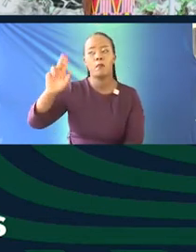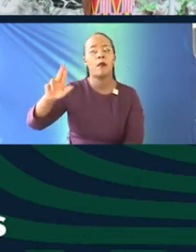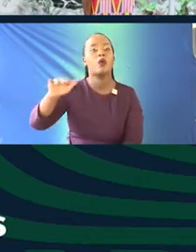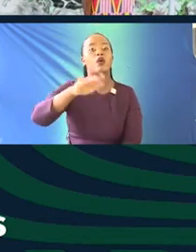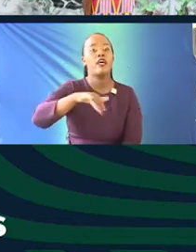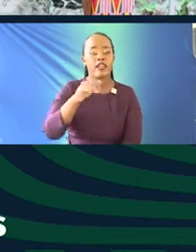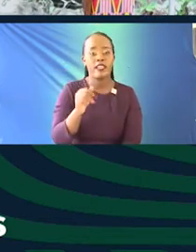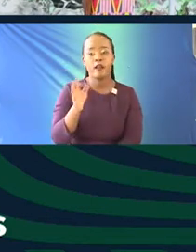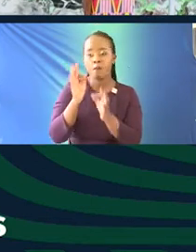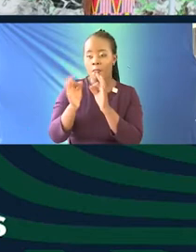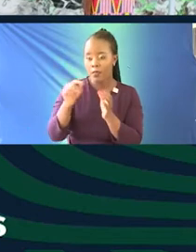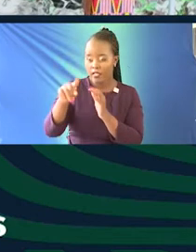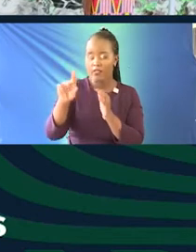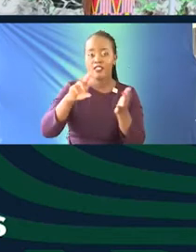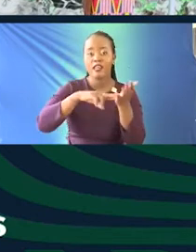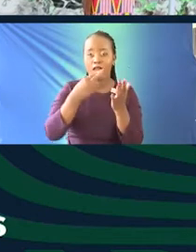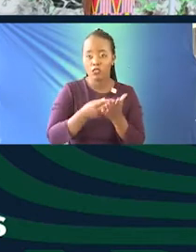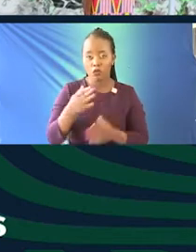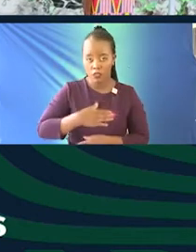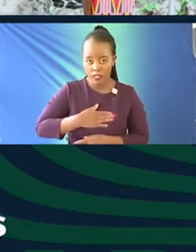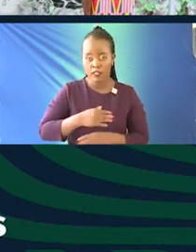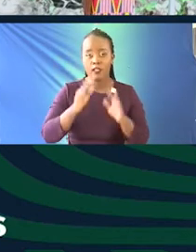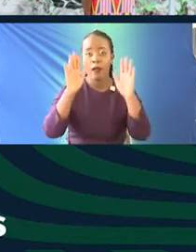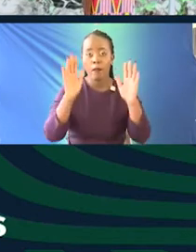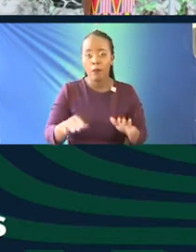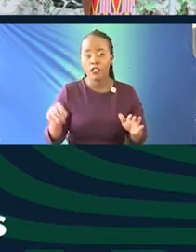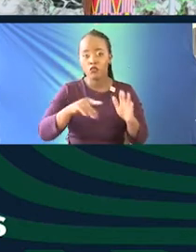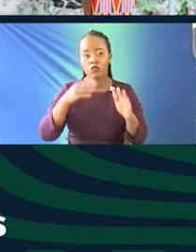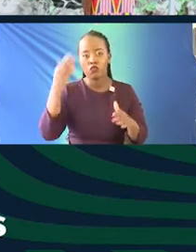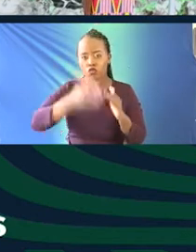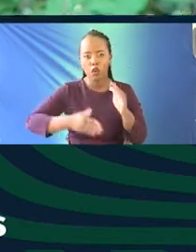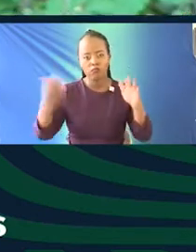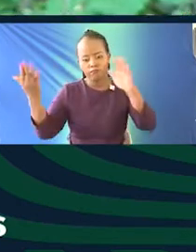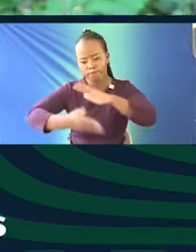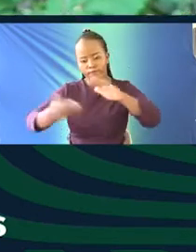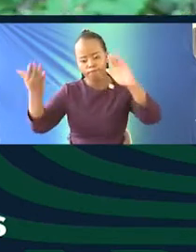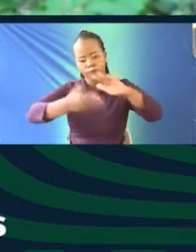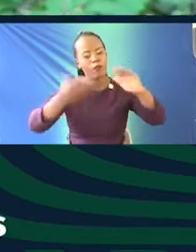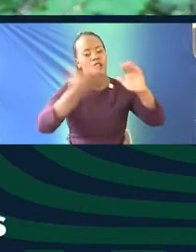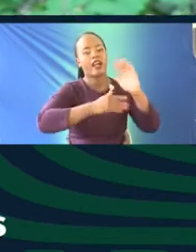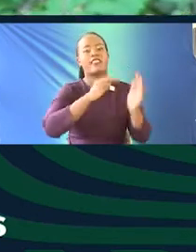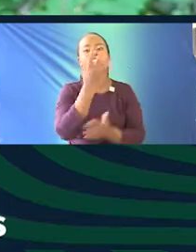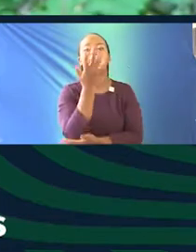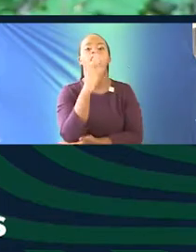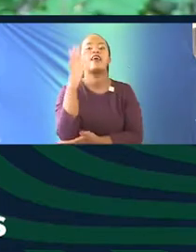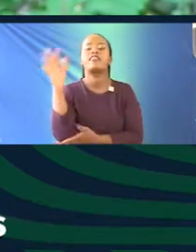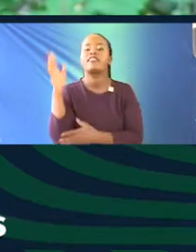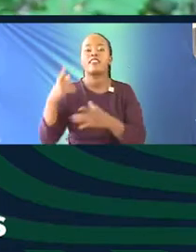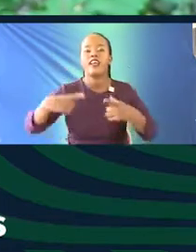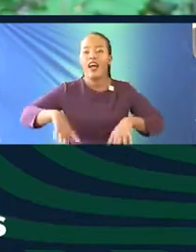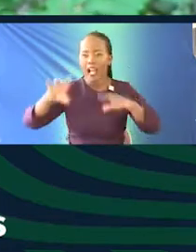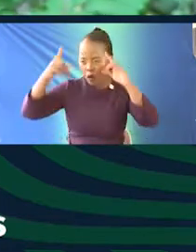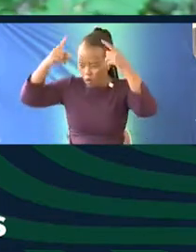are our resources, it is very important that we stop cutting trees. We don't allow the animals to graze in the